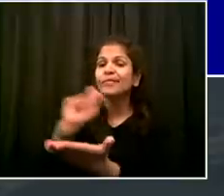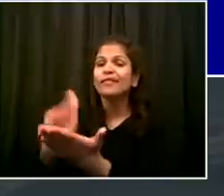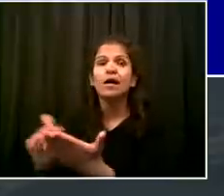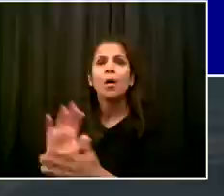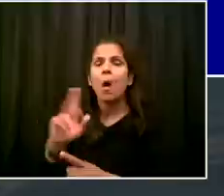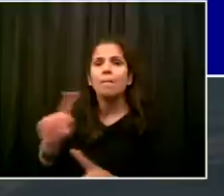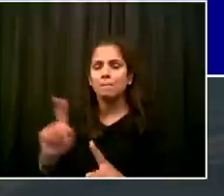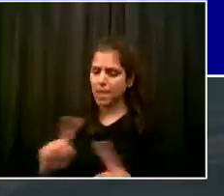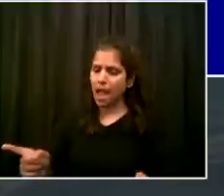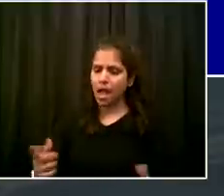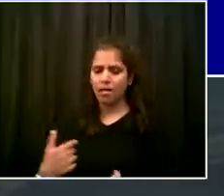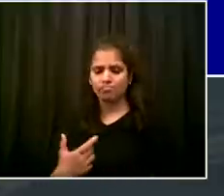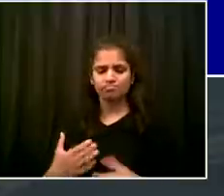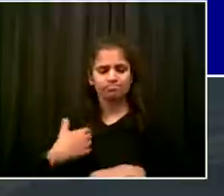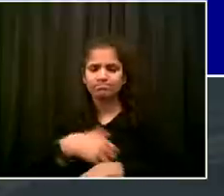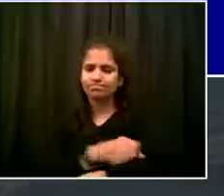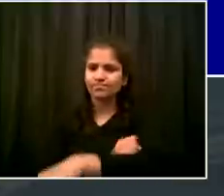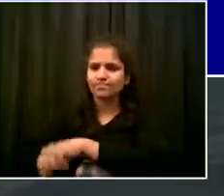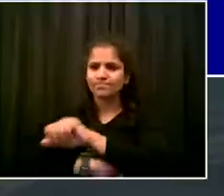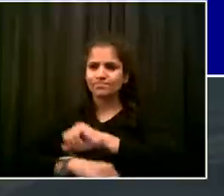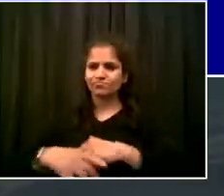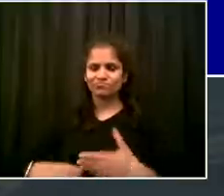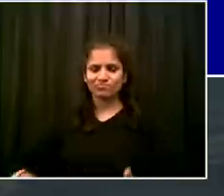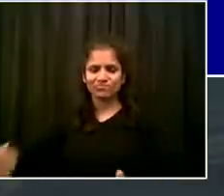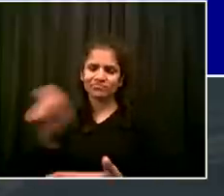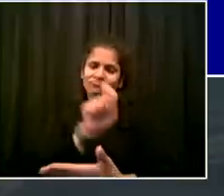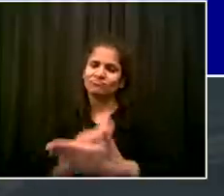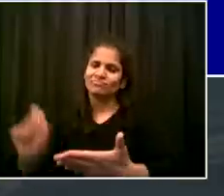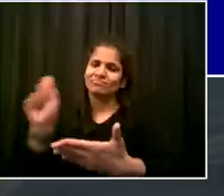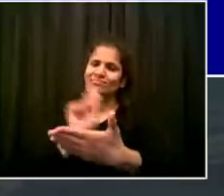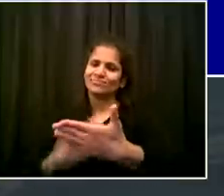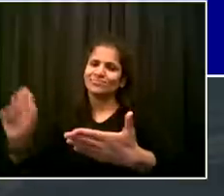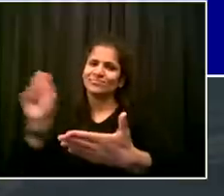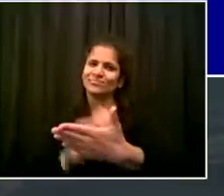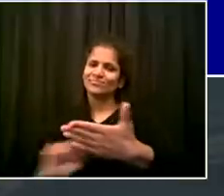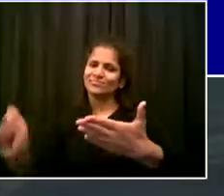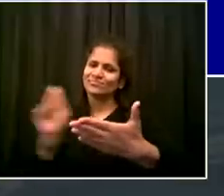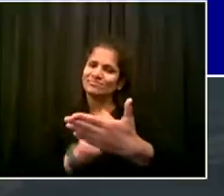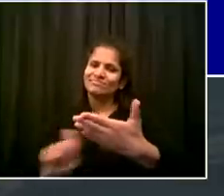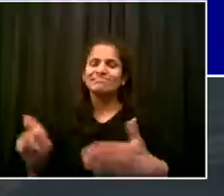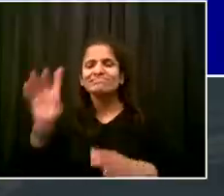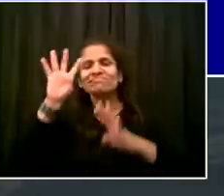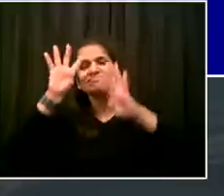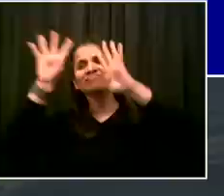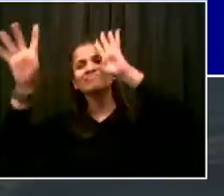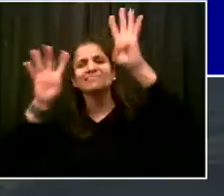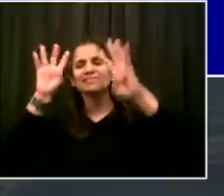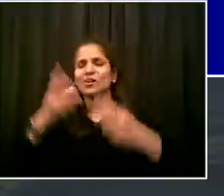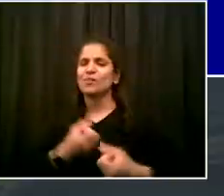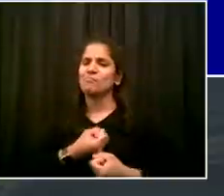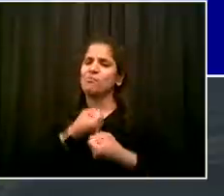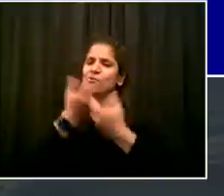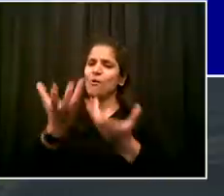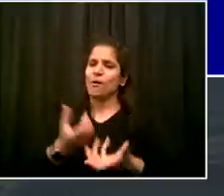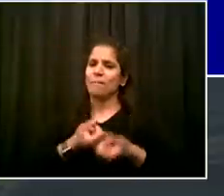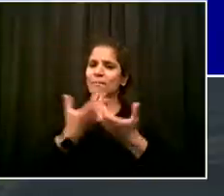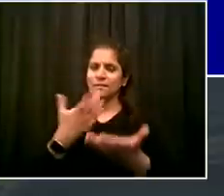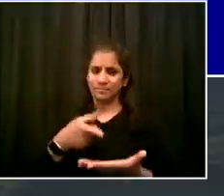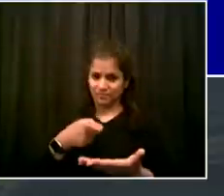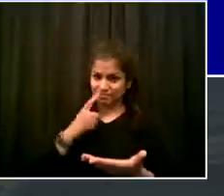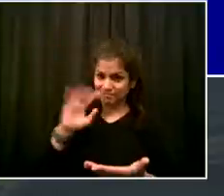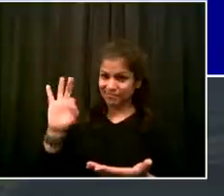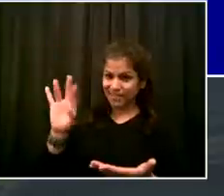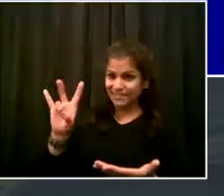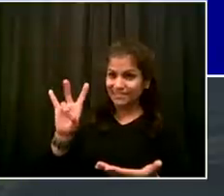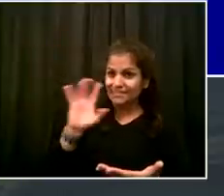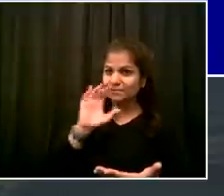years after the pandemic of 1918. So Sylvia is someone who grew up in the